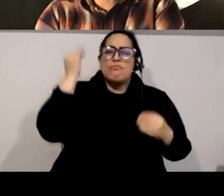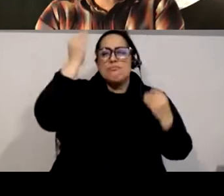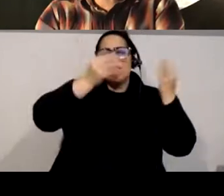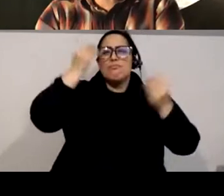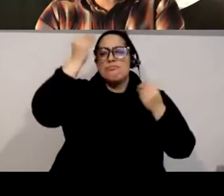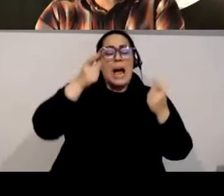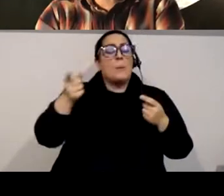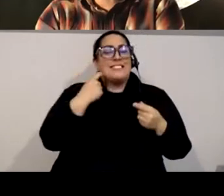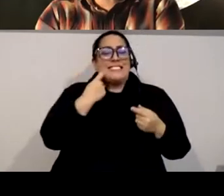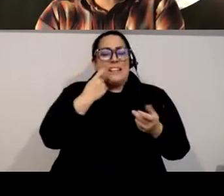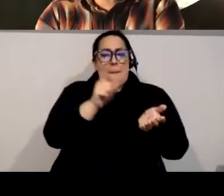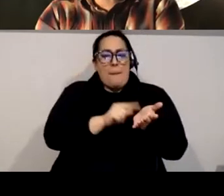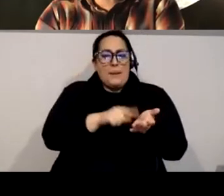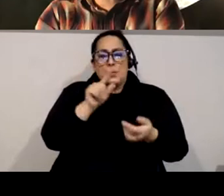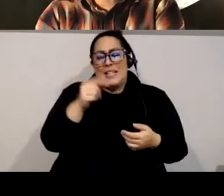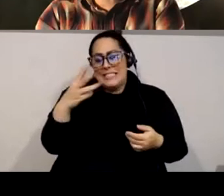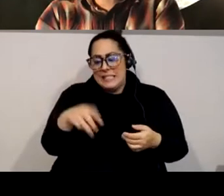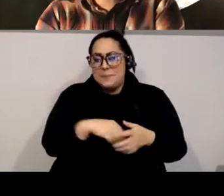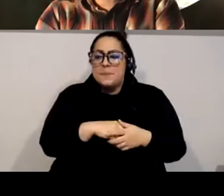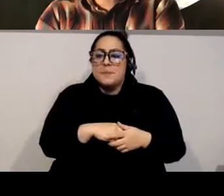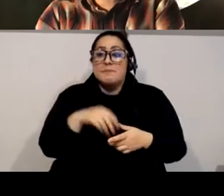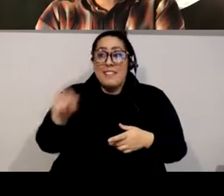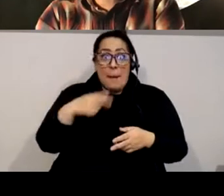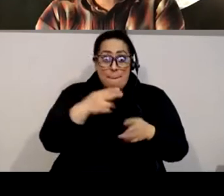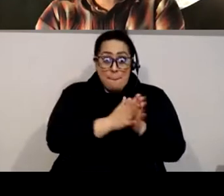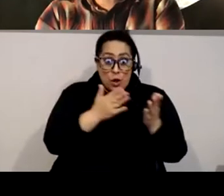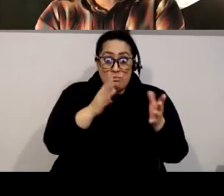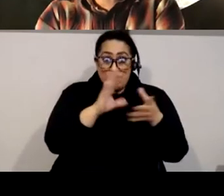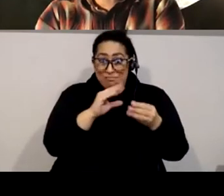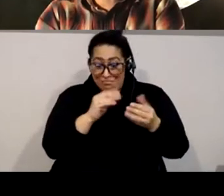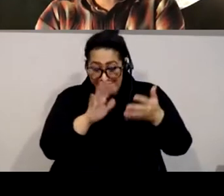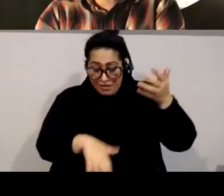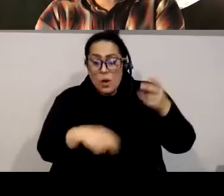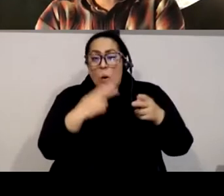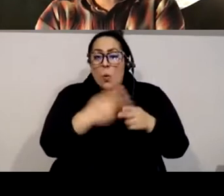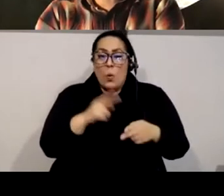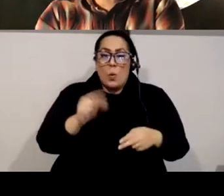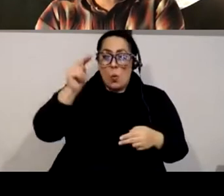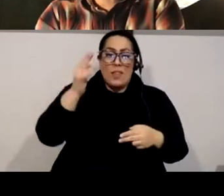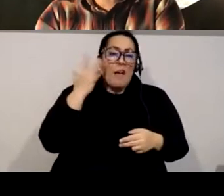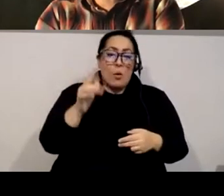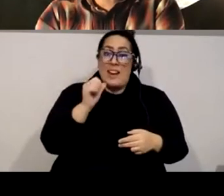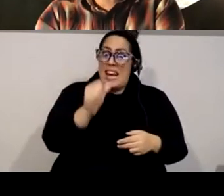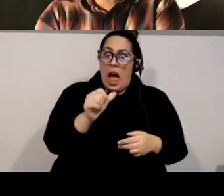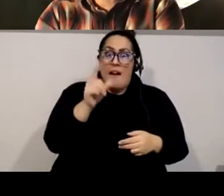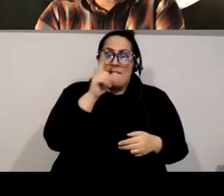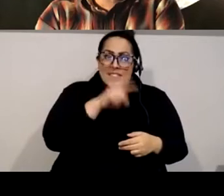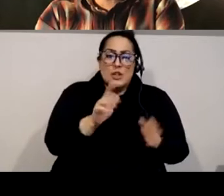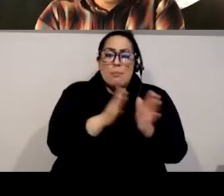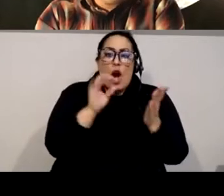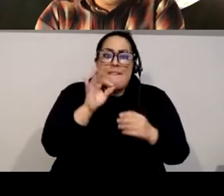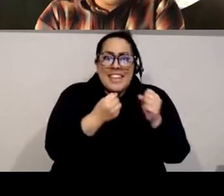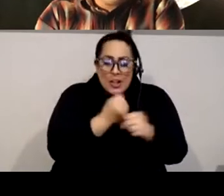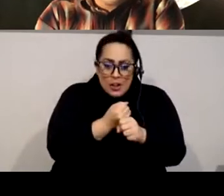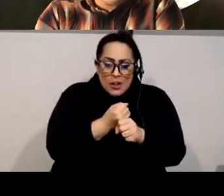of 2016. It was named the Northern California Nonfiction Book of the Year, and the Washington Post declared it the smartest